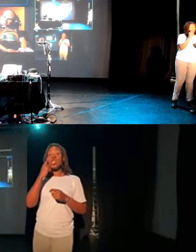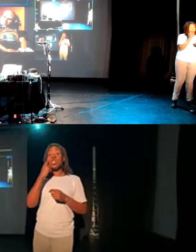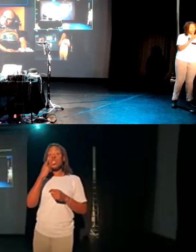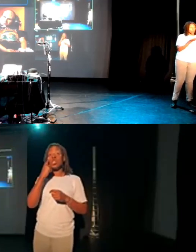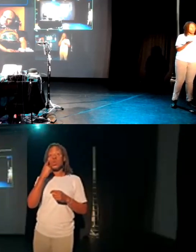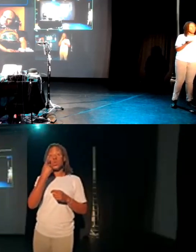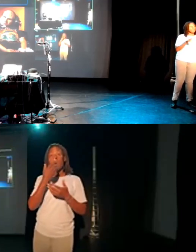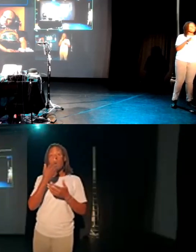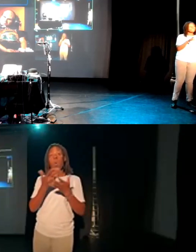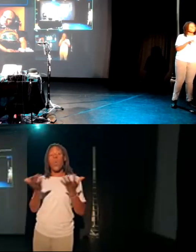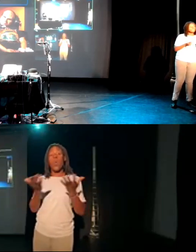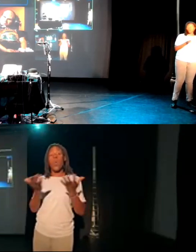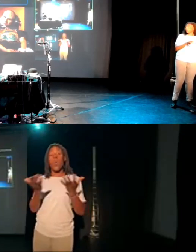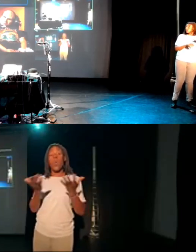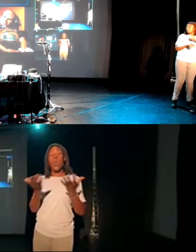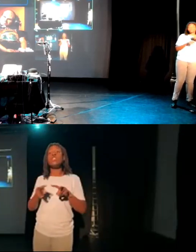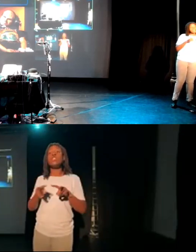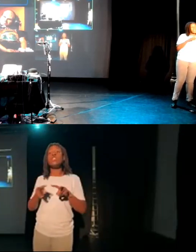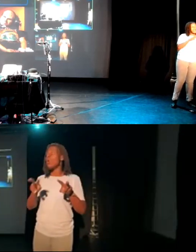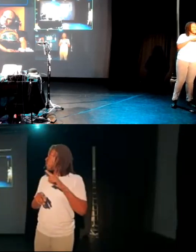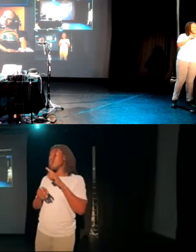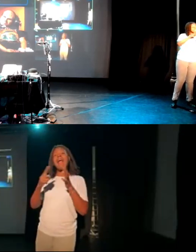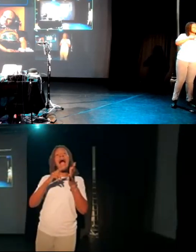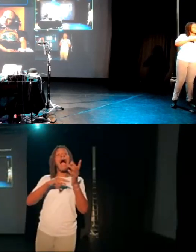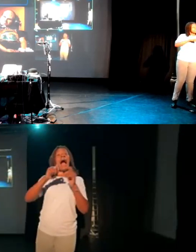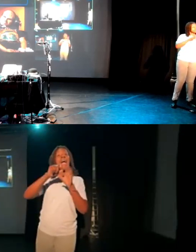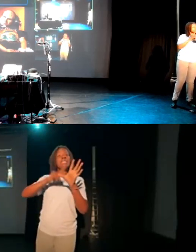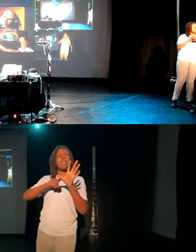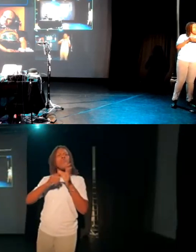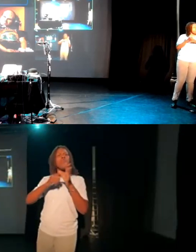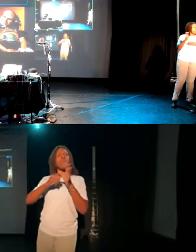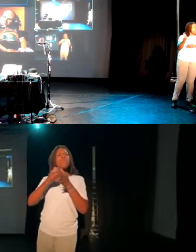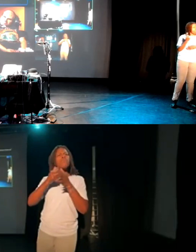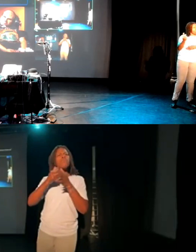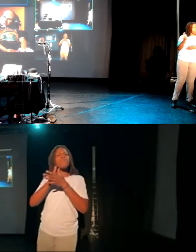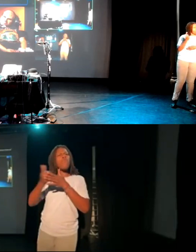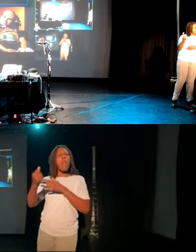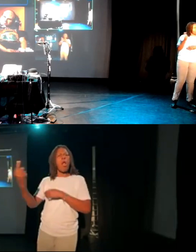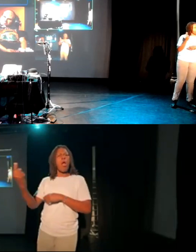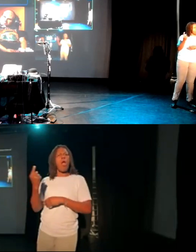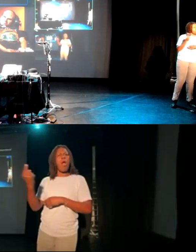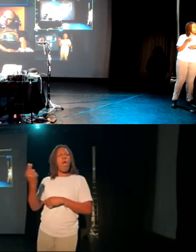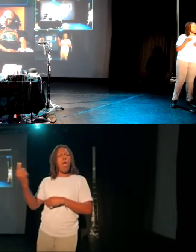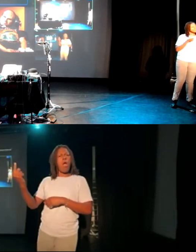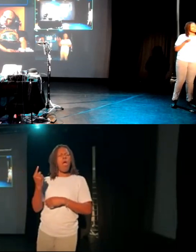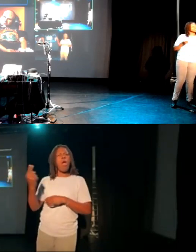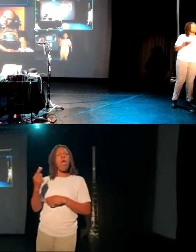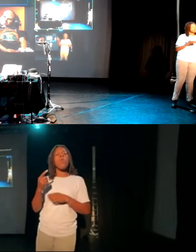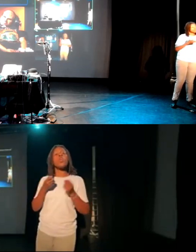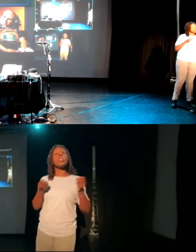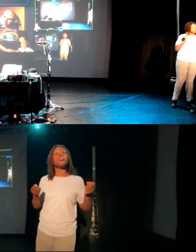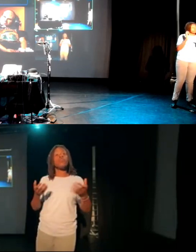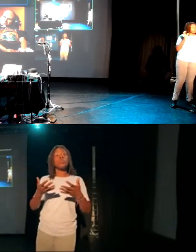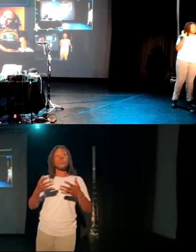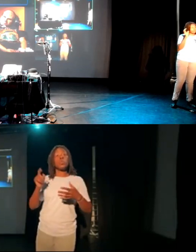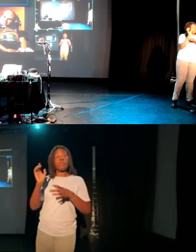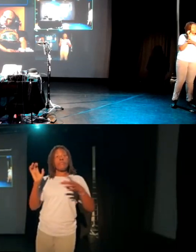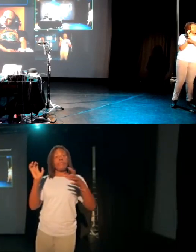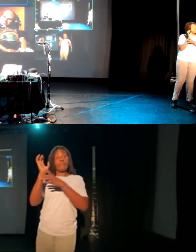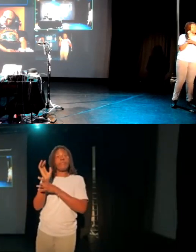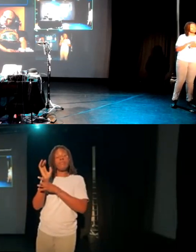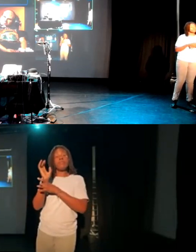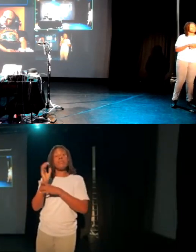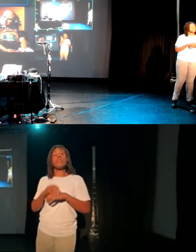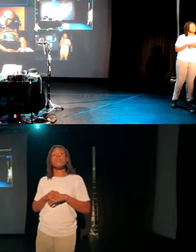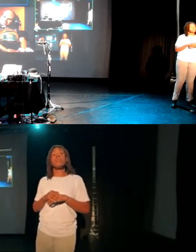Andy who comes in to do our regular sessions. And we introduced Sound Gadgets version 1 to him. And